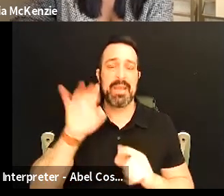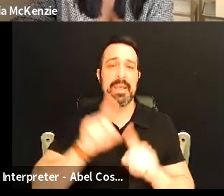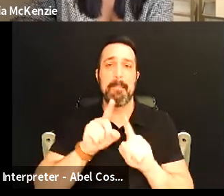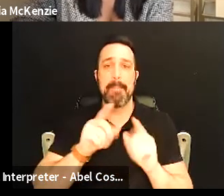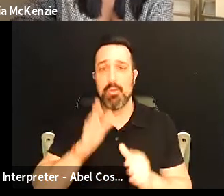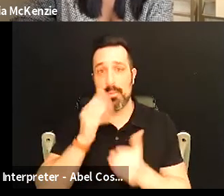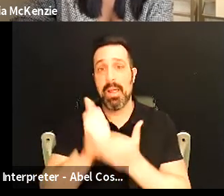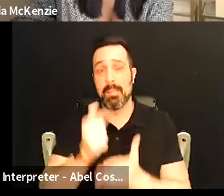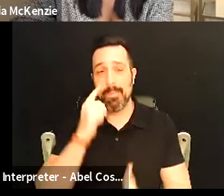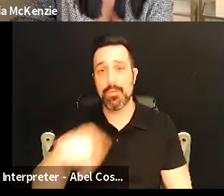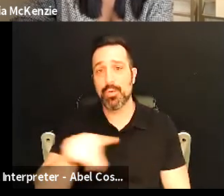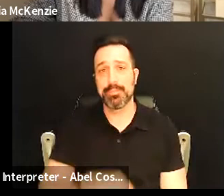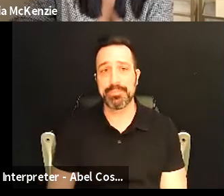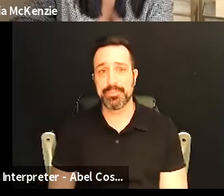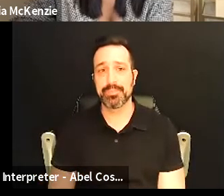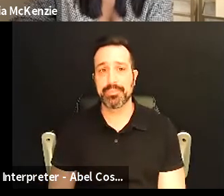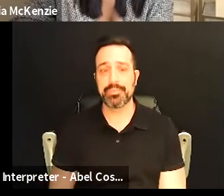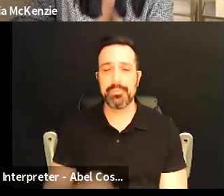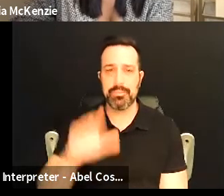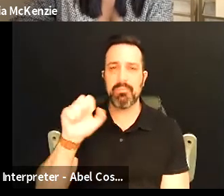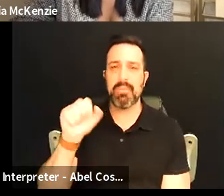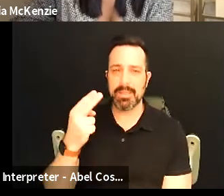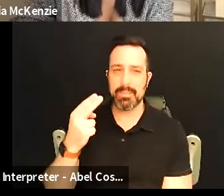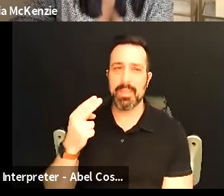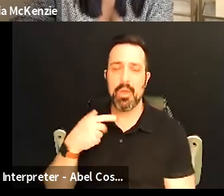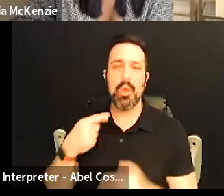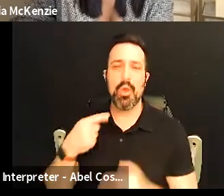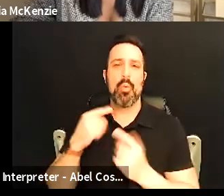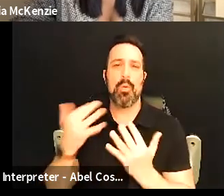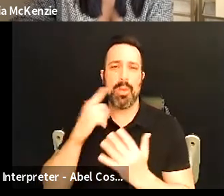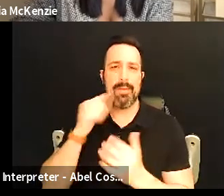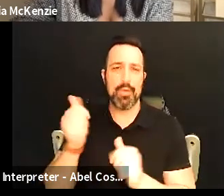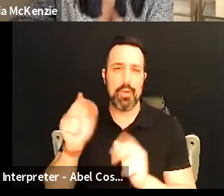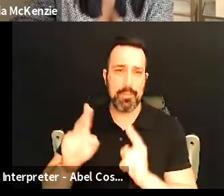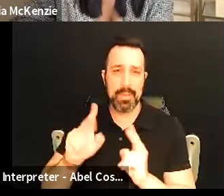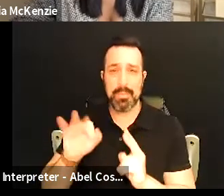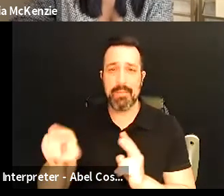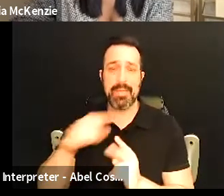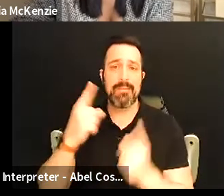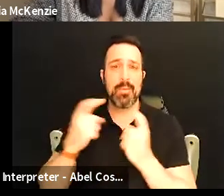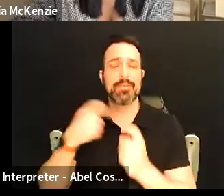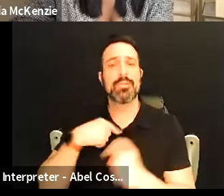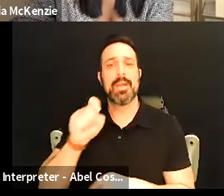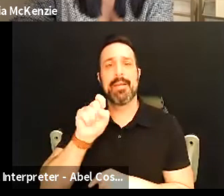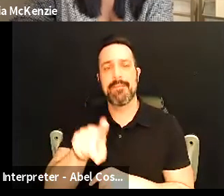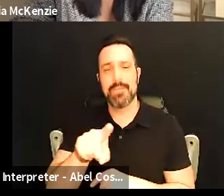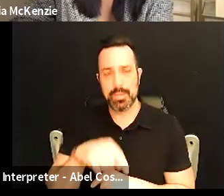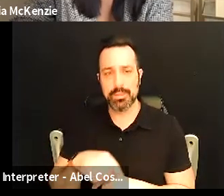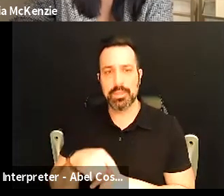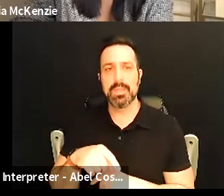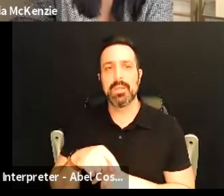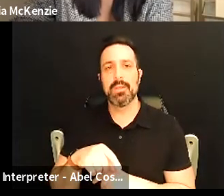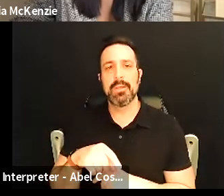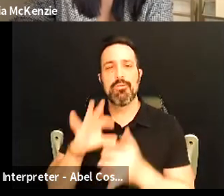really helpful for you i have a quite while we're while we're waiting for other people if they have questions i did have a question um which